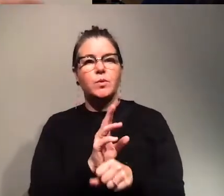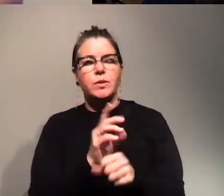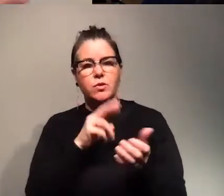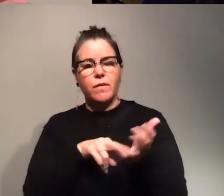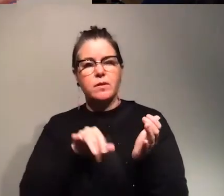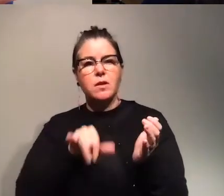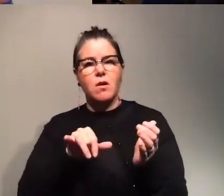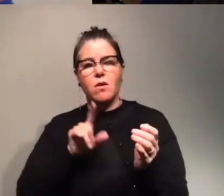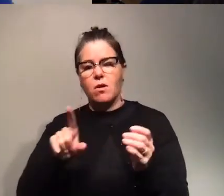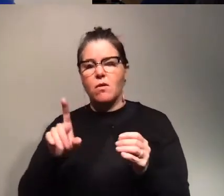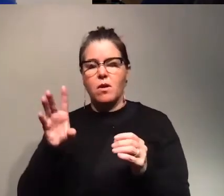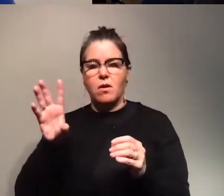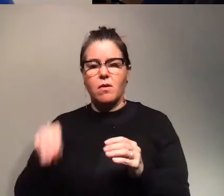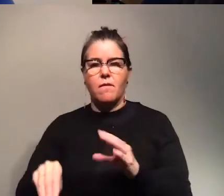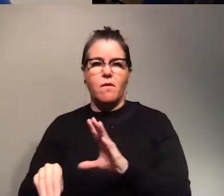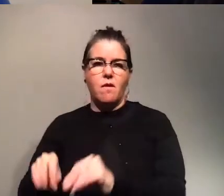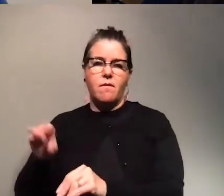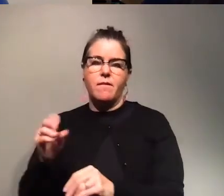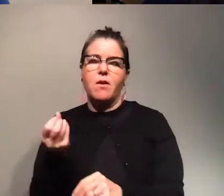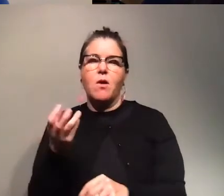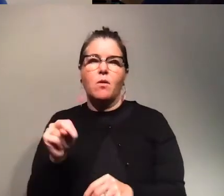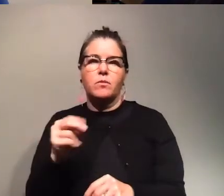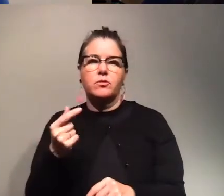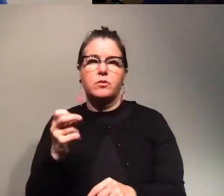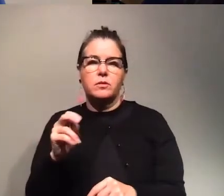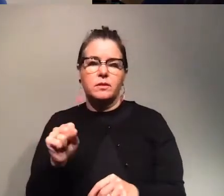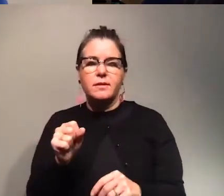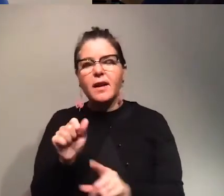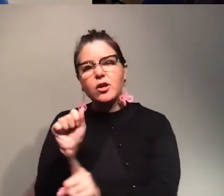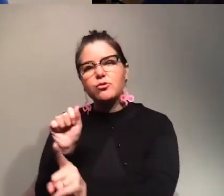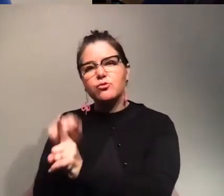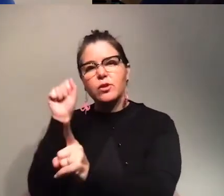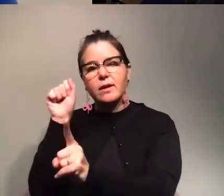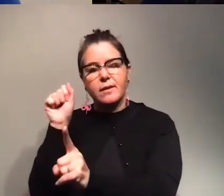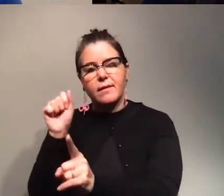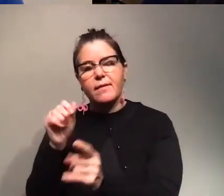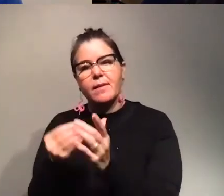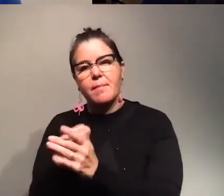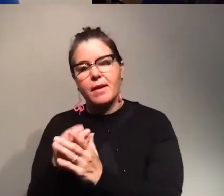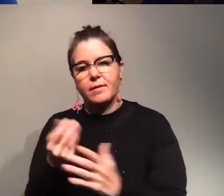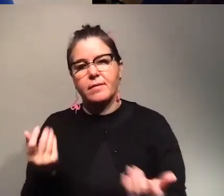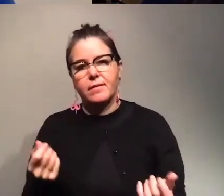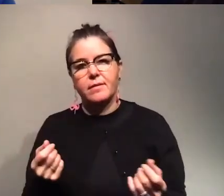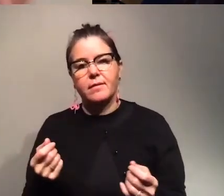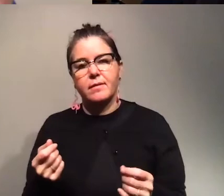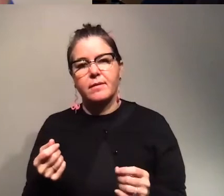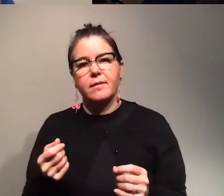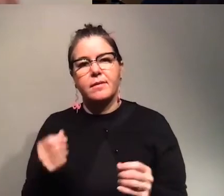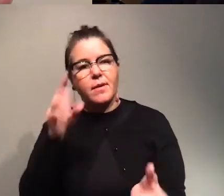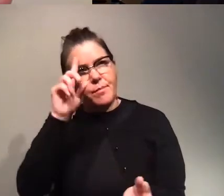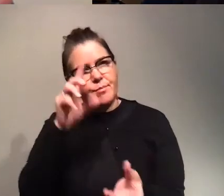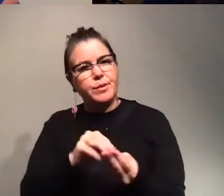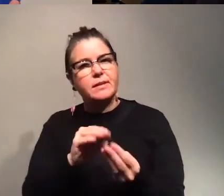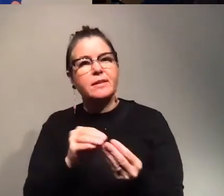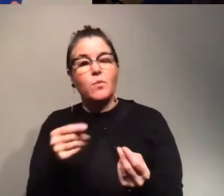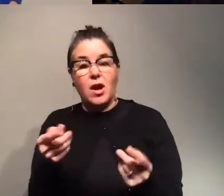silence their own genes it's like a trick like we trick the plan to uh pretend that that what we